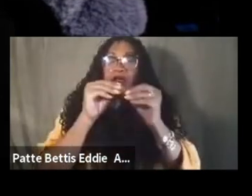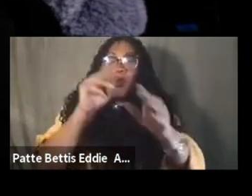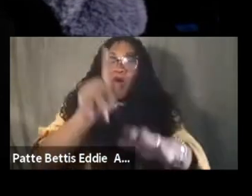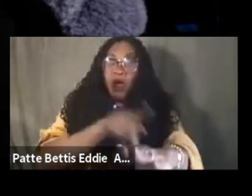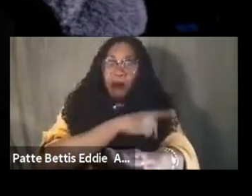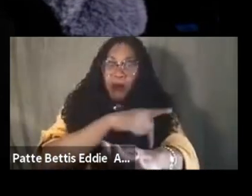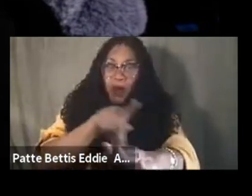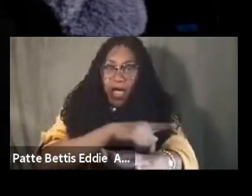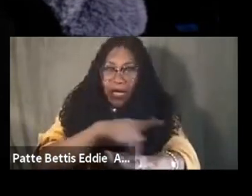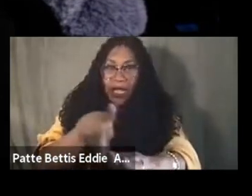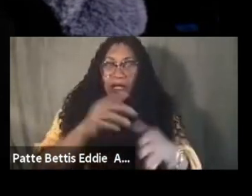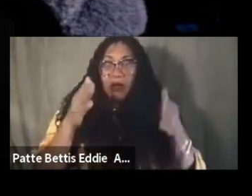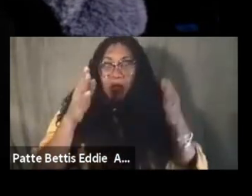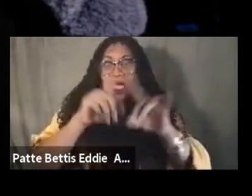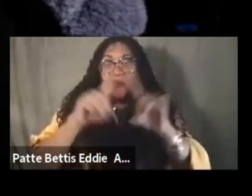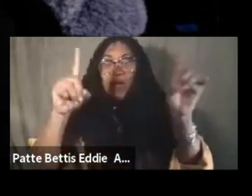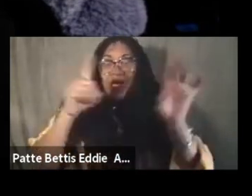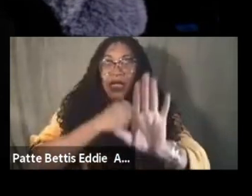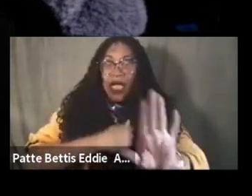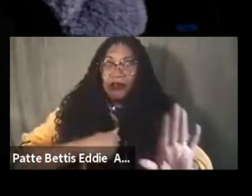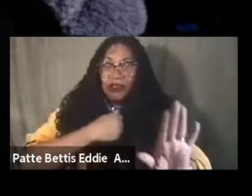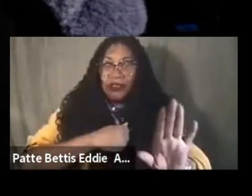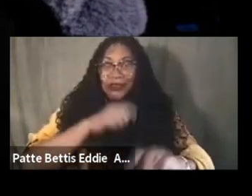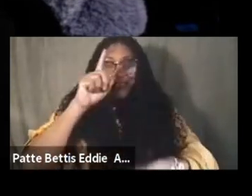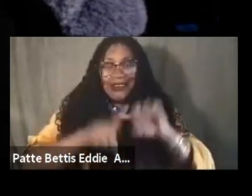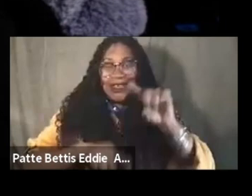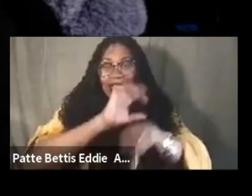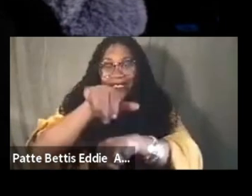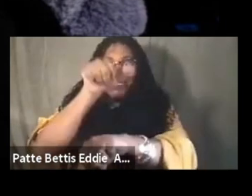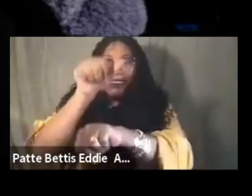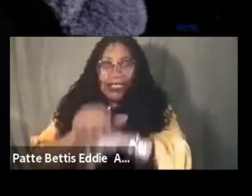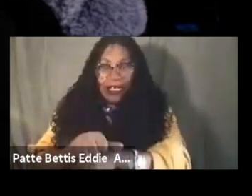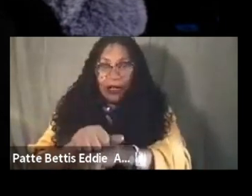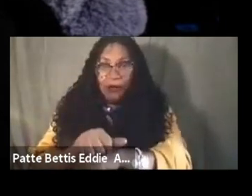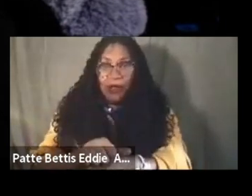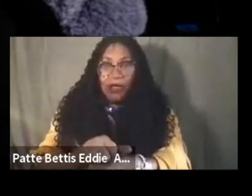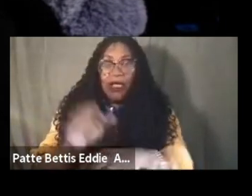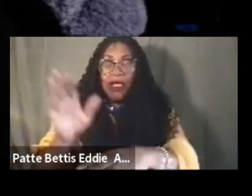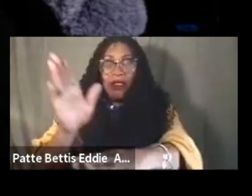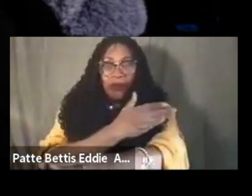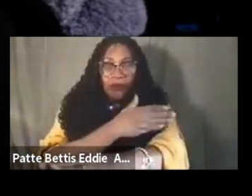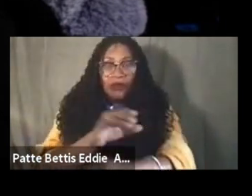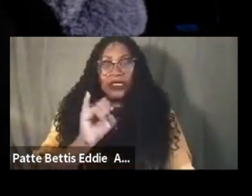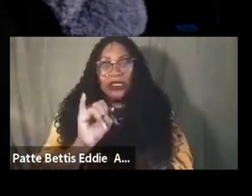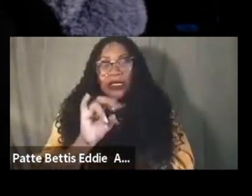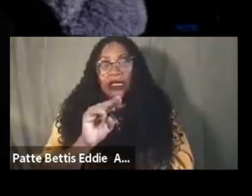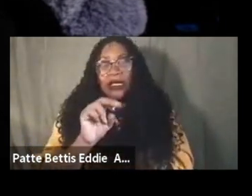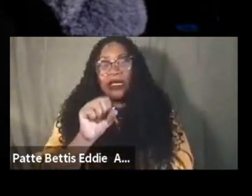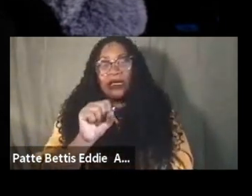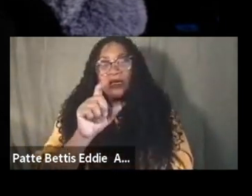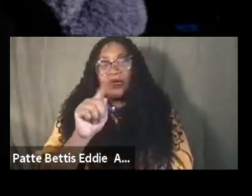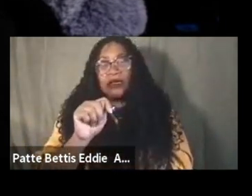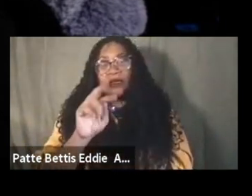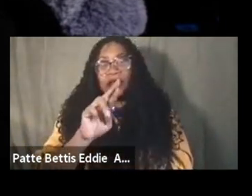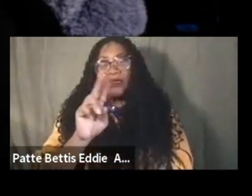i unfortunately wasn't able to set up the live instrumental uh setup